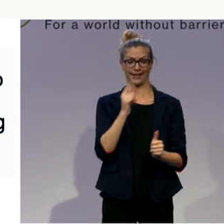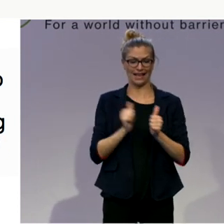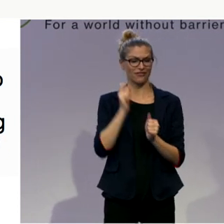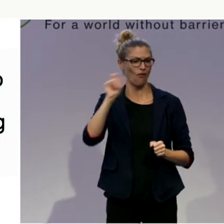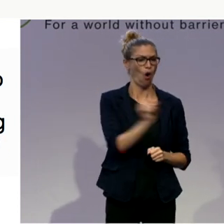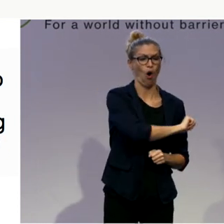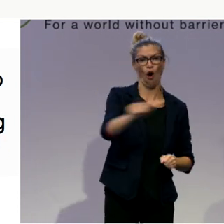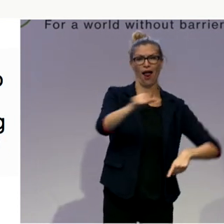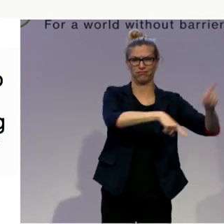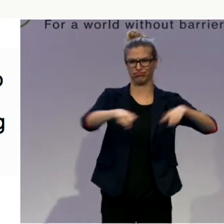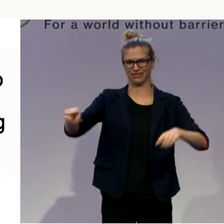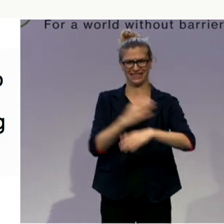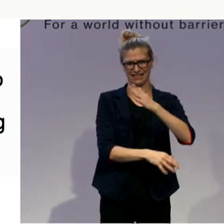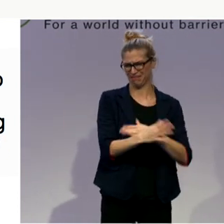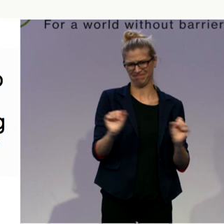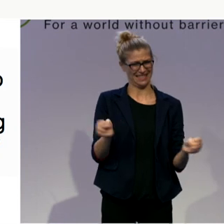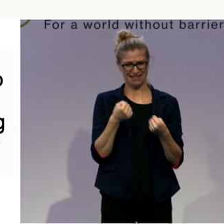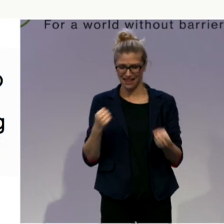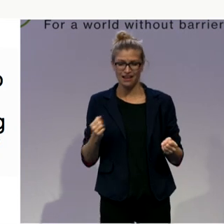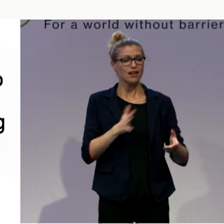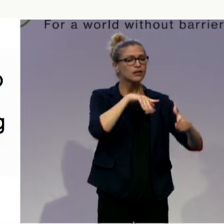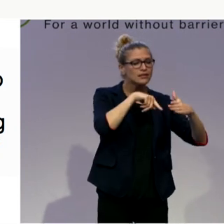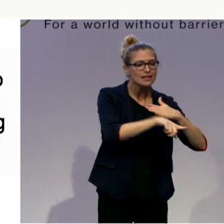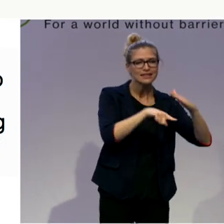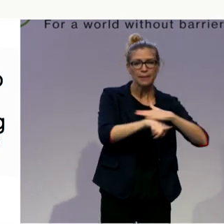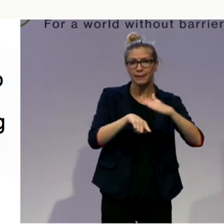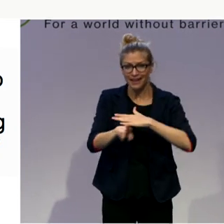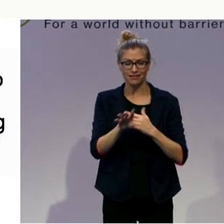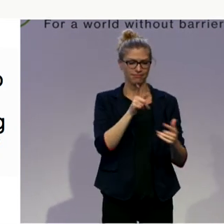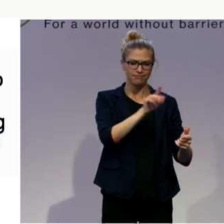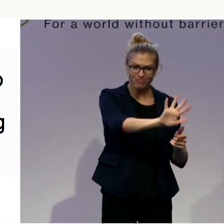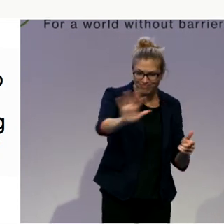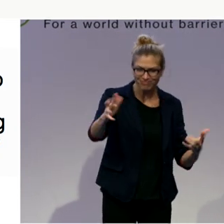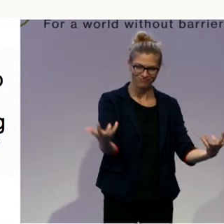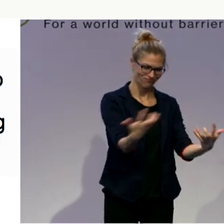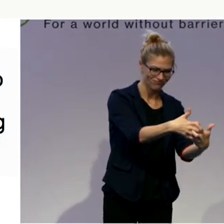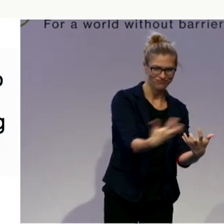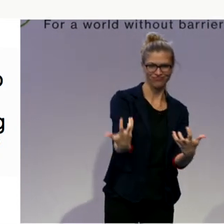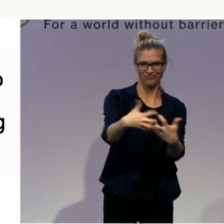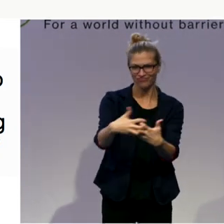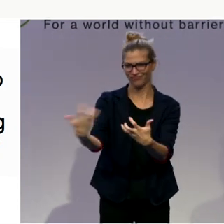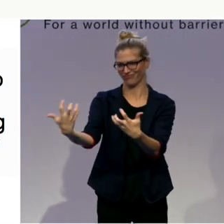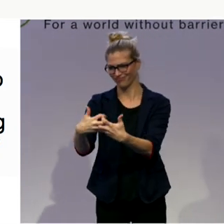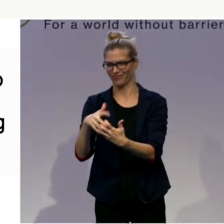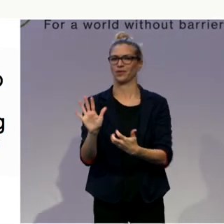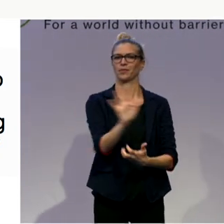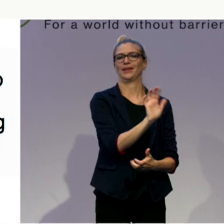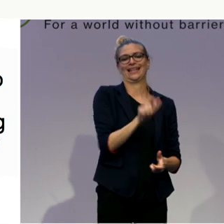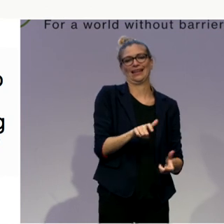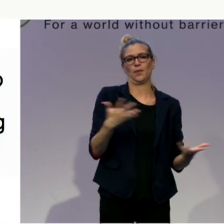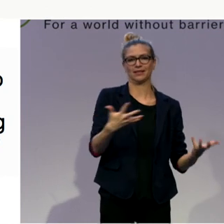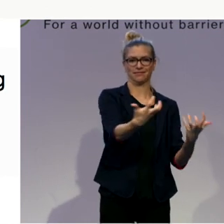process which is transparent, which is reliable, and which also has the faith of families, citizens,